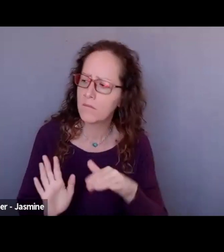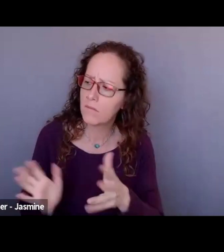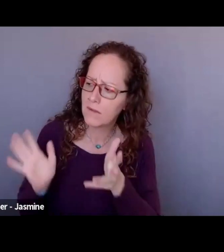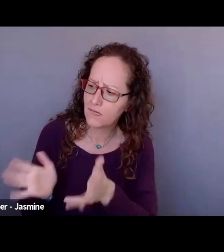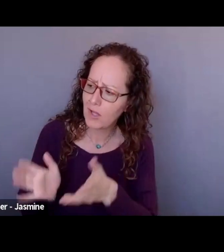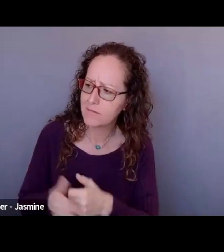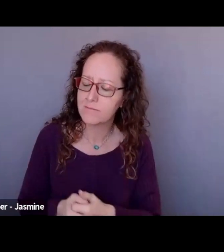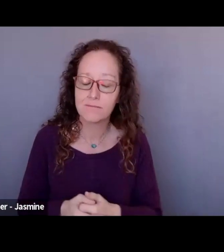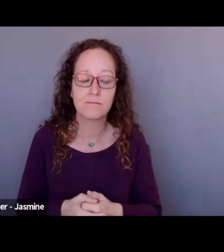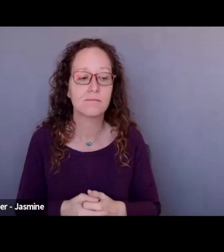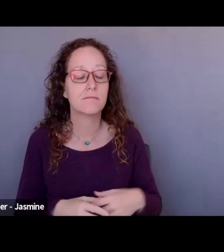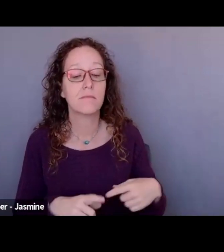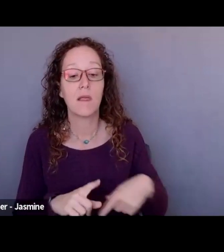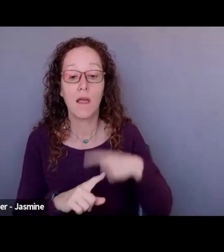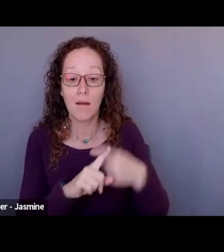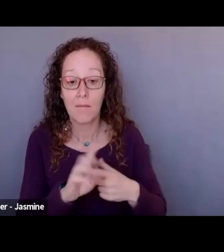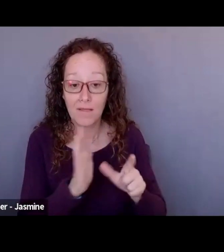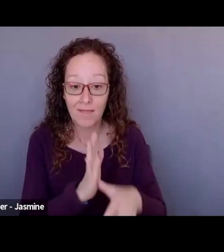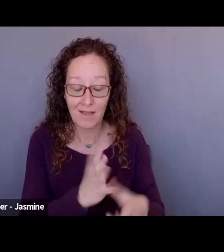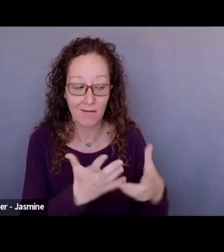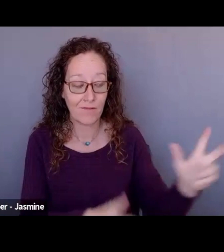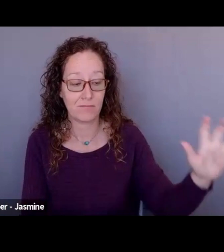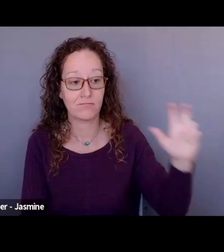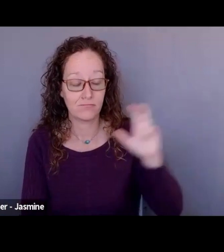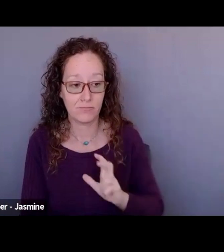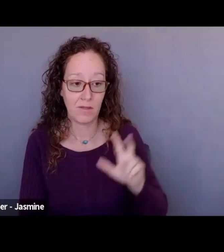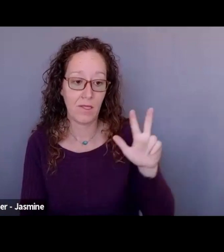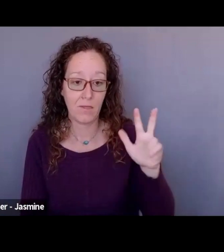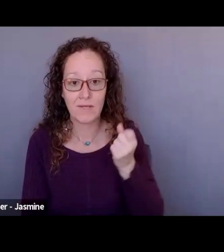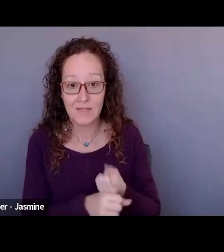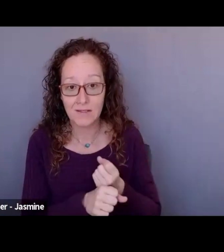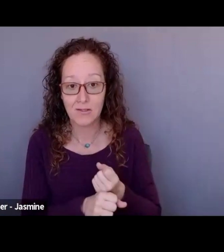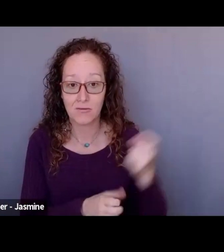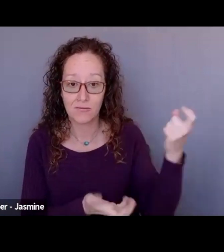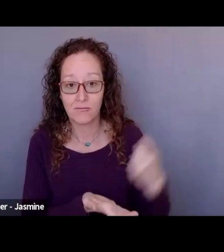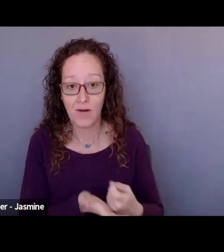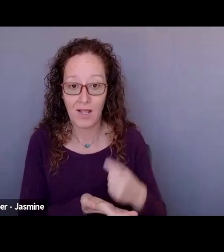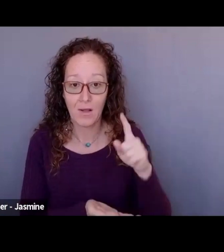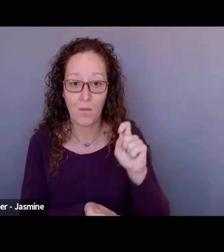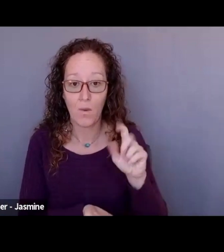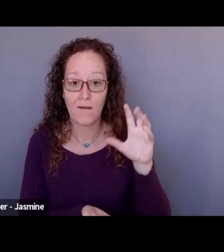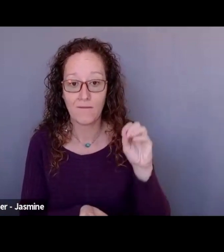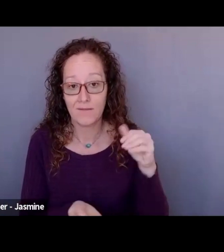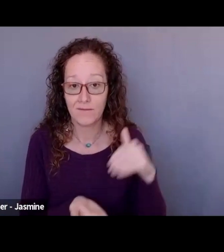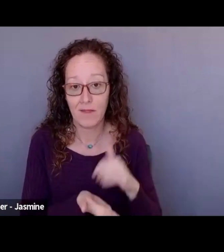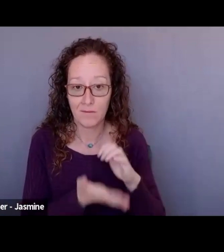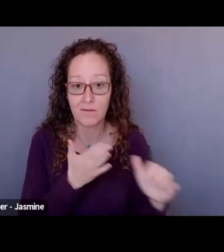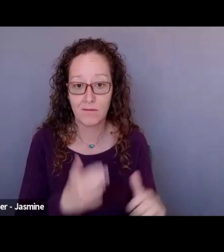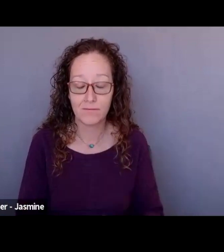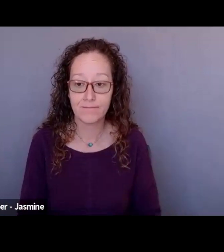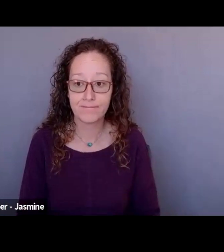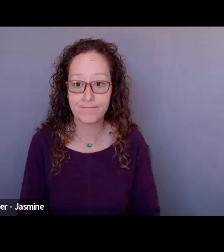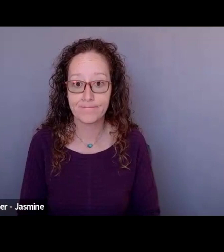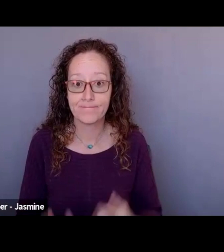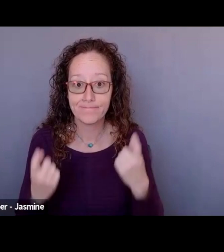A month later, we had a three-year grant of $150,000. How did that happen? It